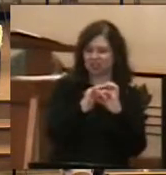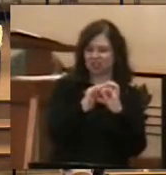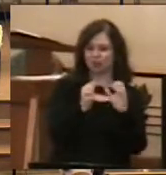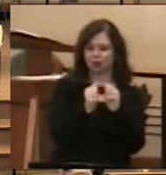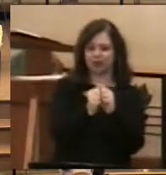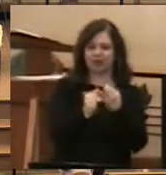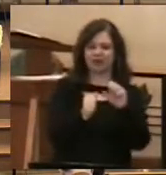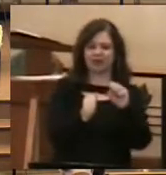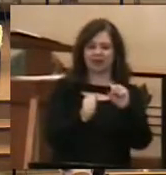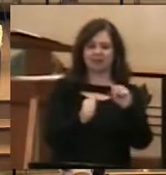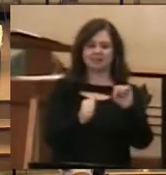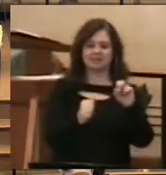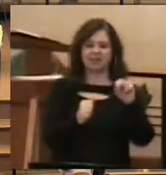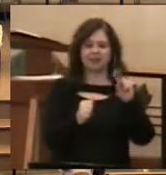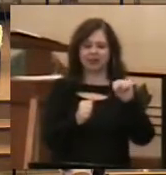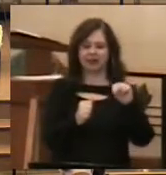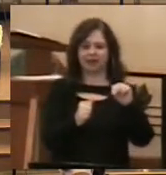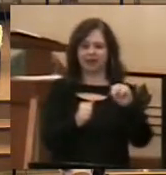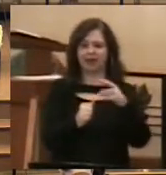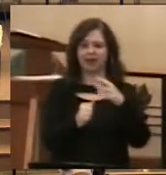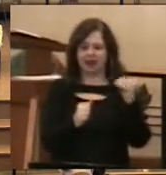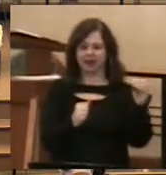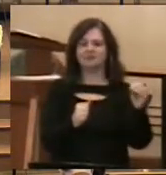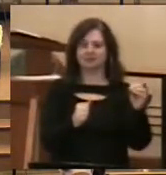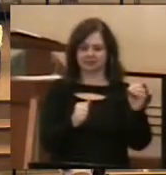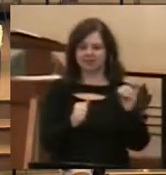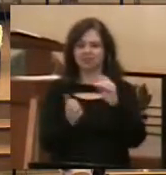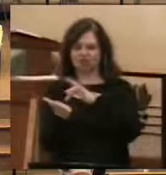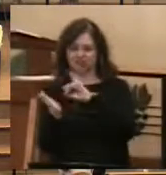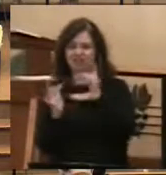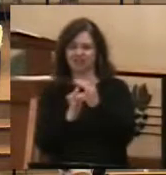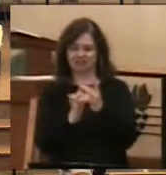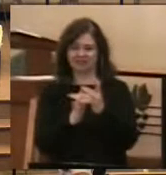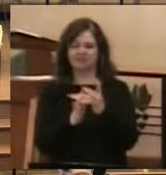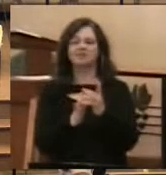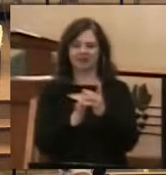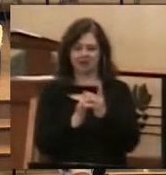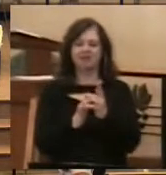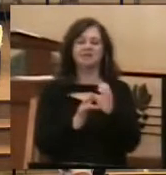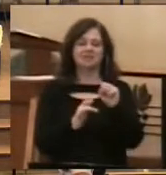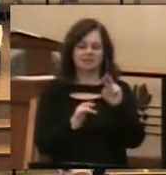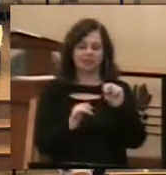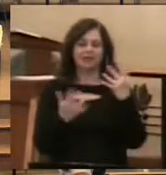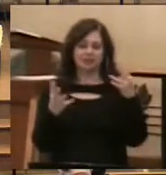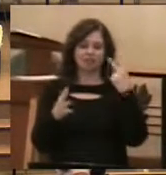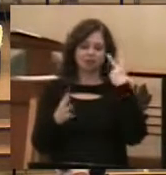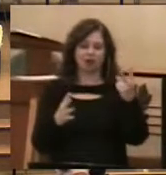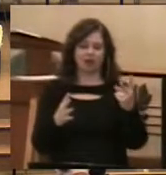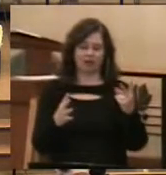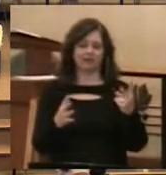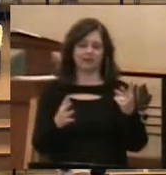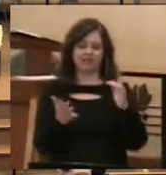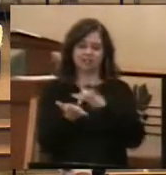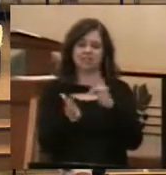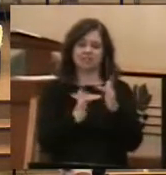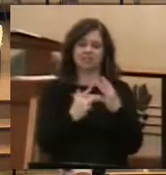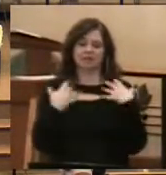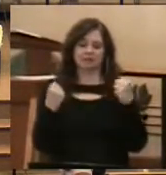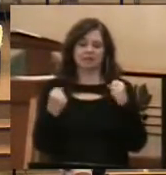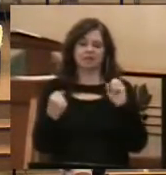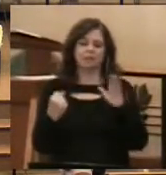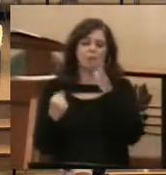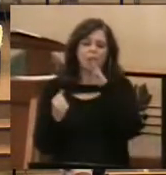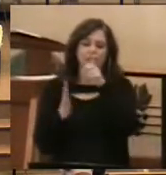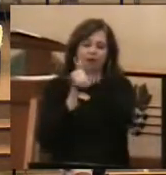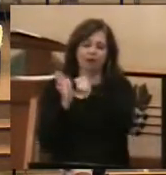there is a past witnessing of what Jesus can do, that there is an openness to what Jesus may do now on